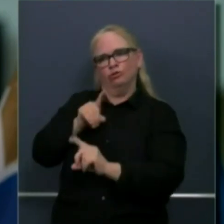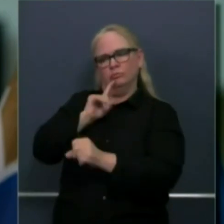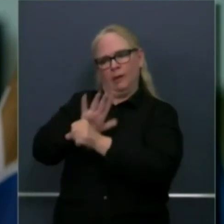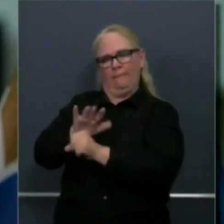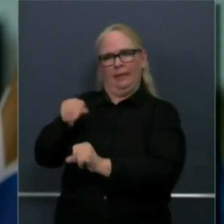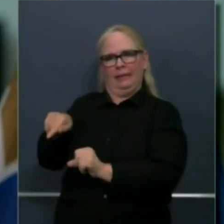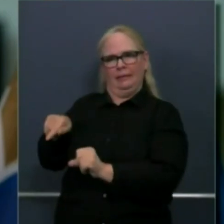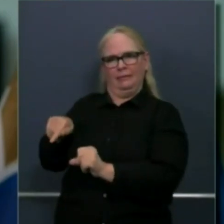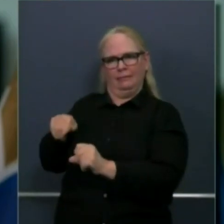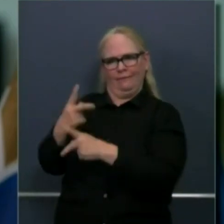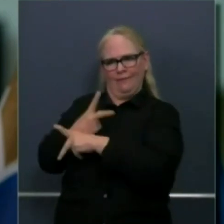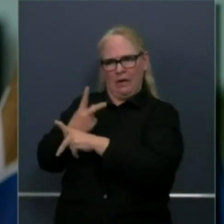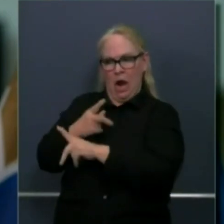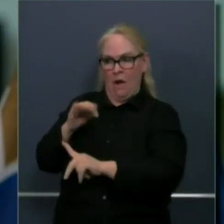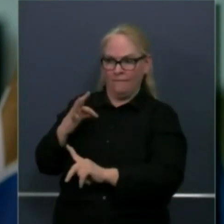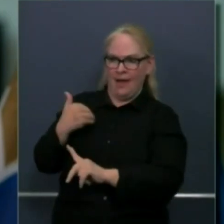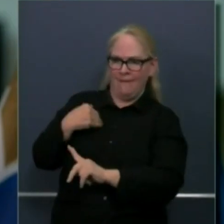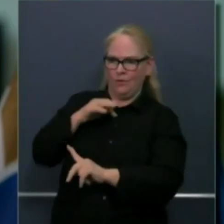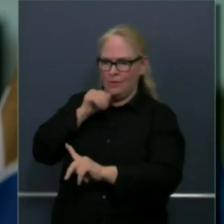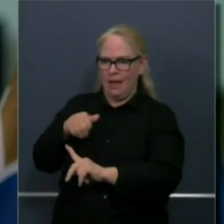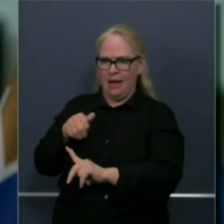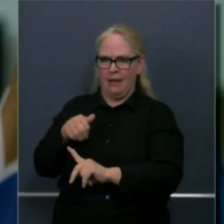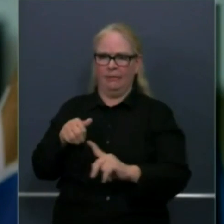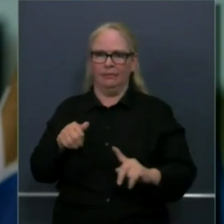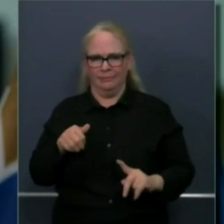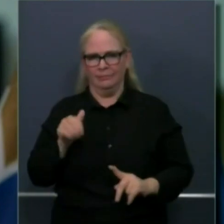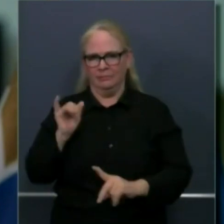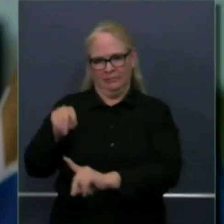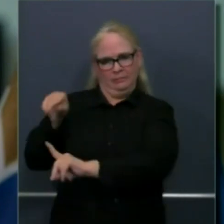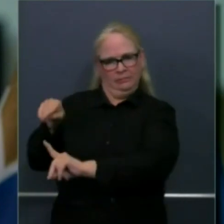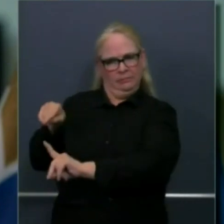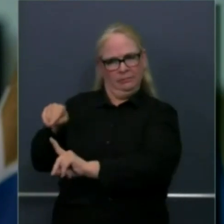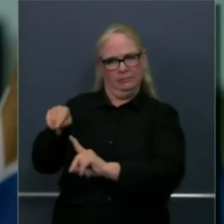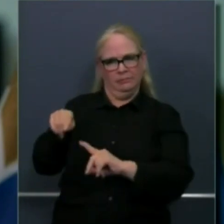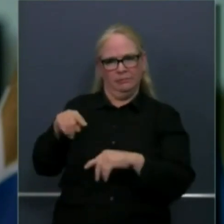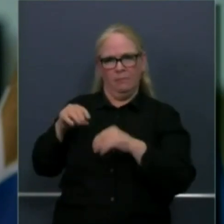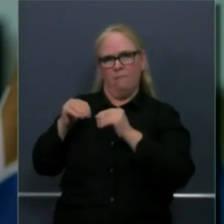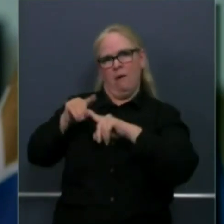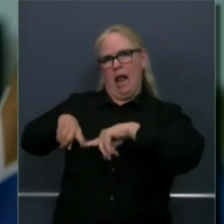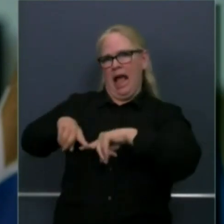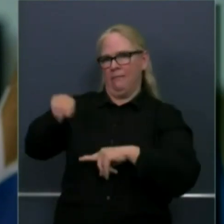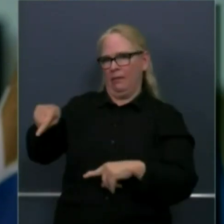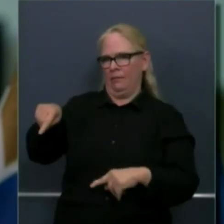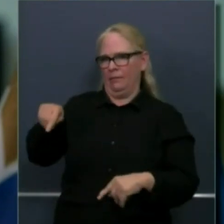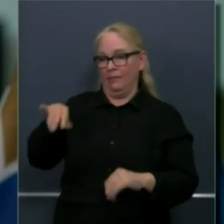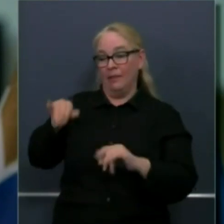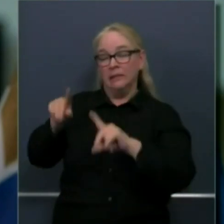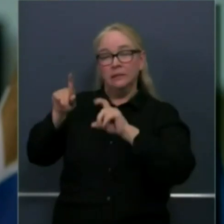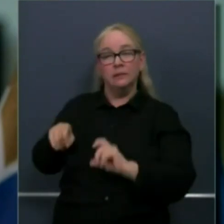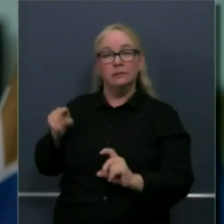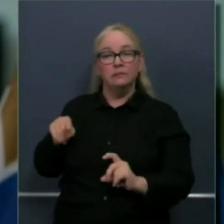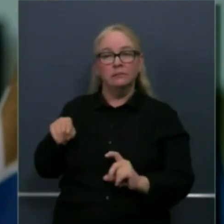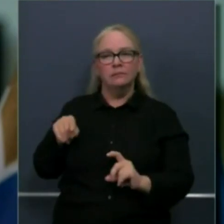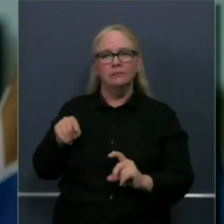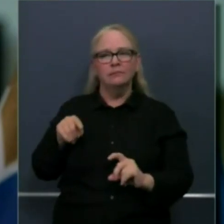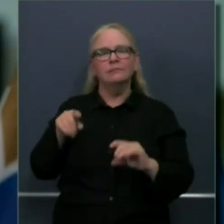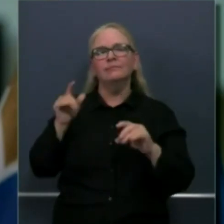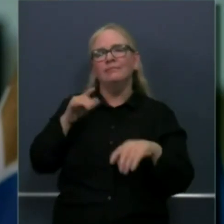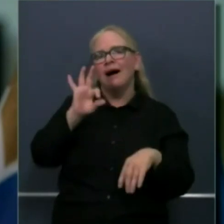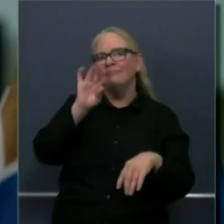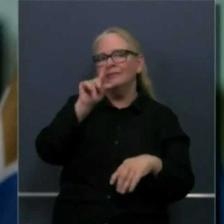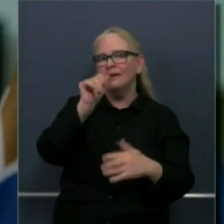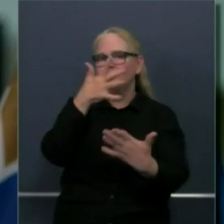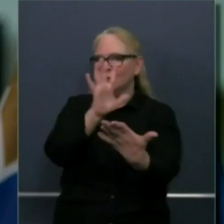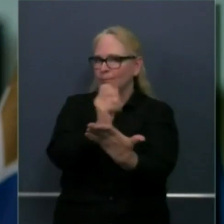reliability that is well FDA approved and to the extent we can monitor the efficacy we